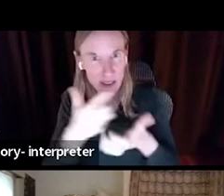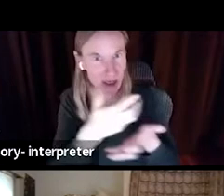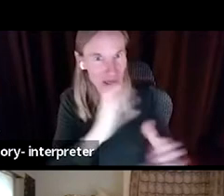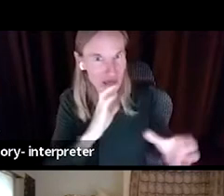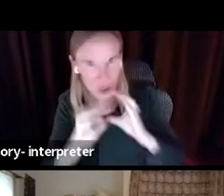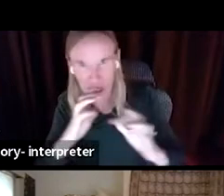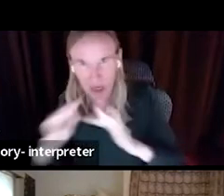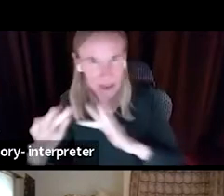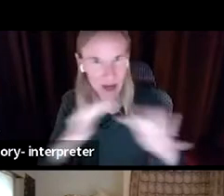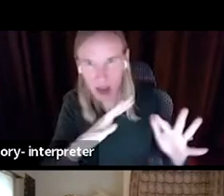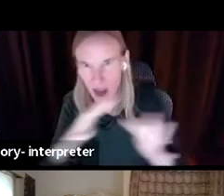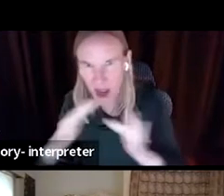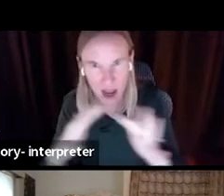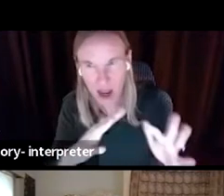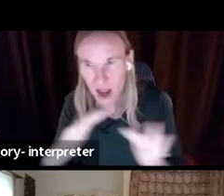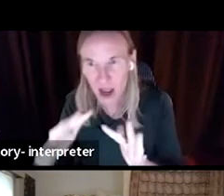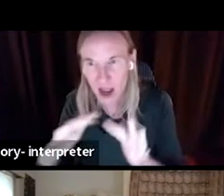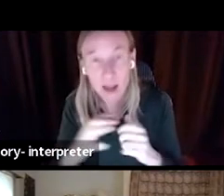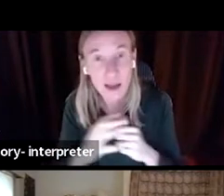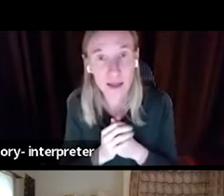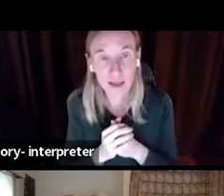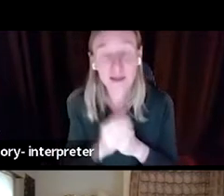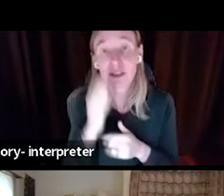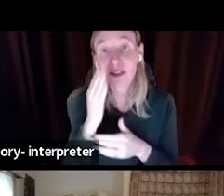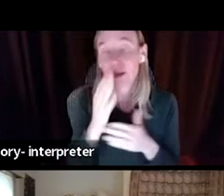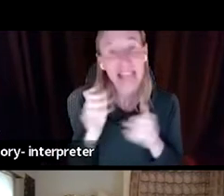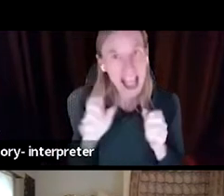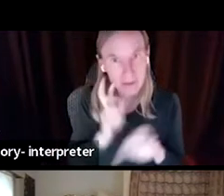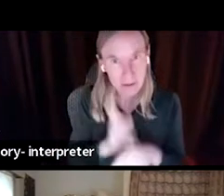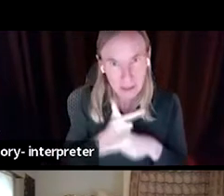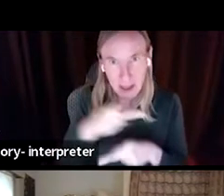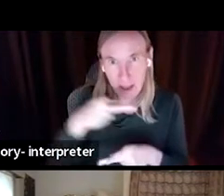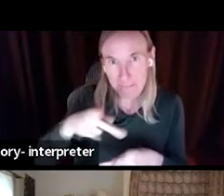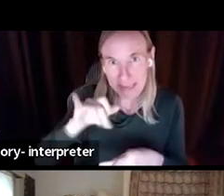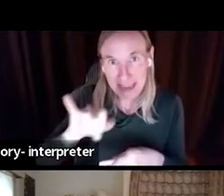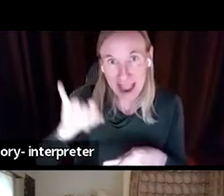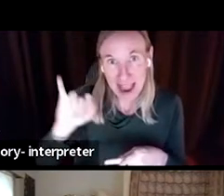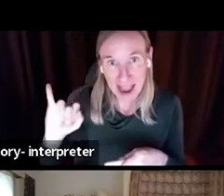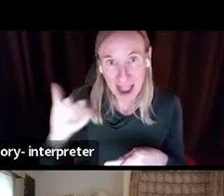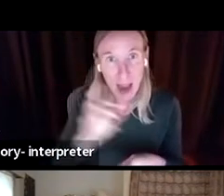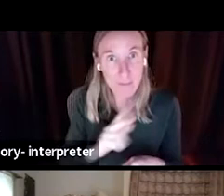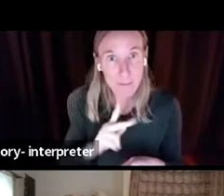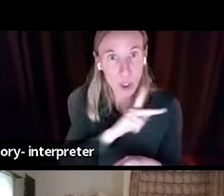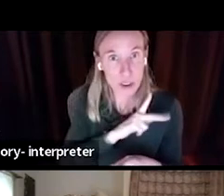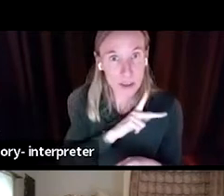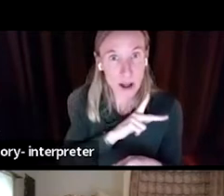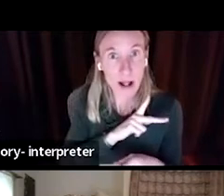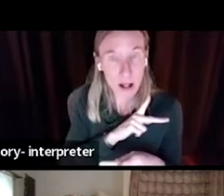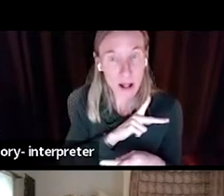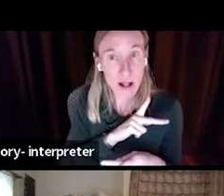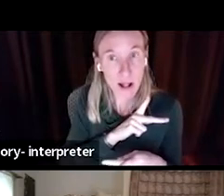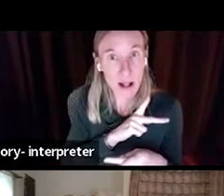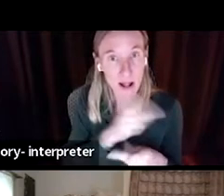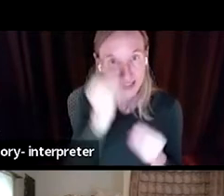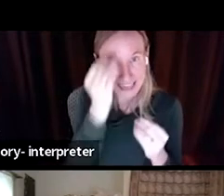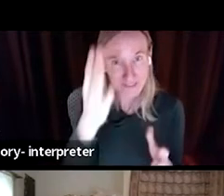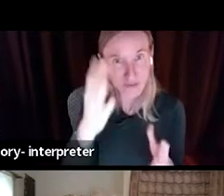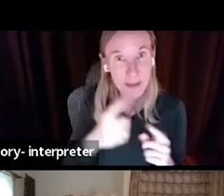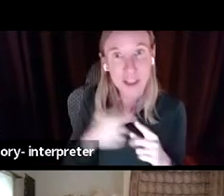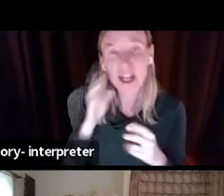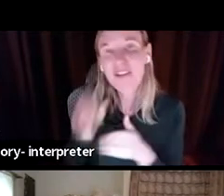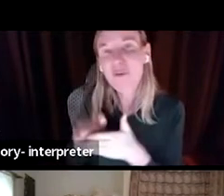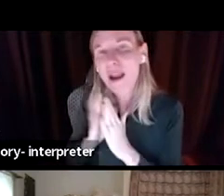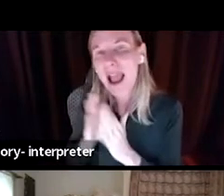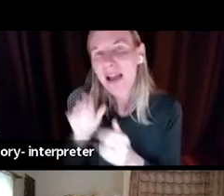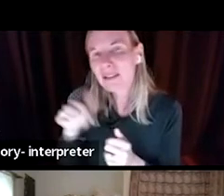may be personally identifiable information concerns. When we aggregate that information from our sister agencies or other branches.